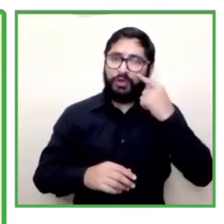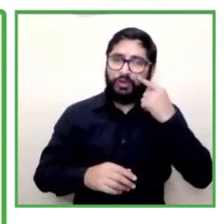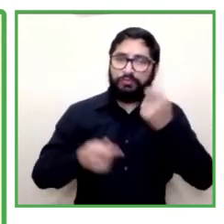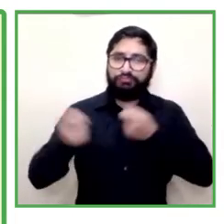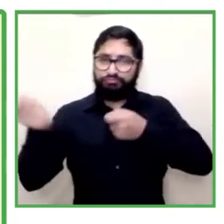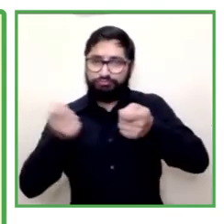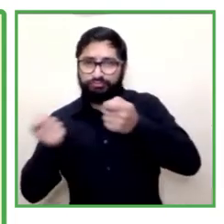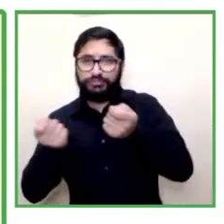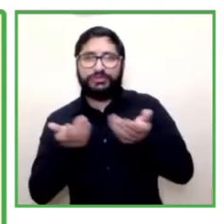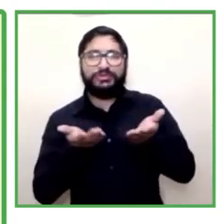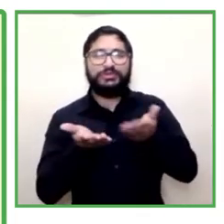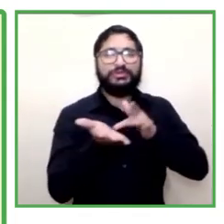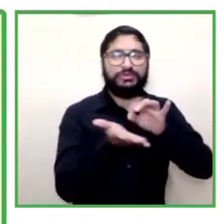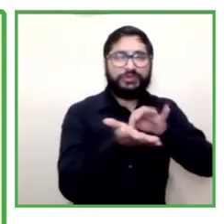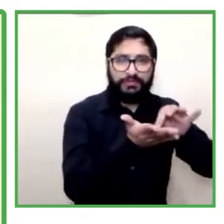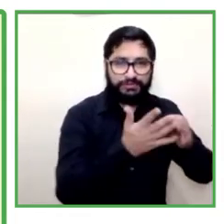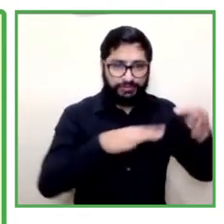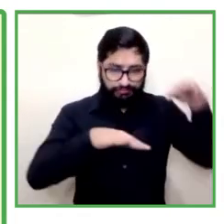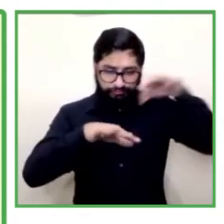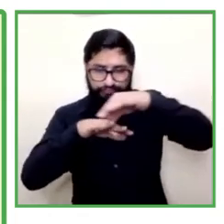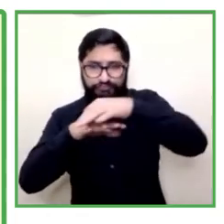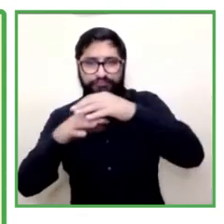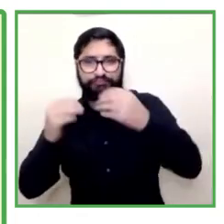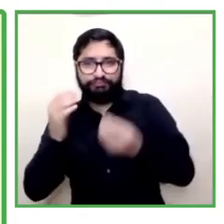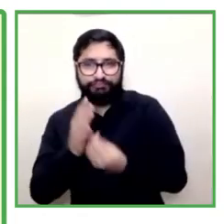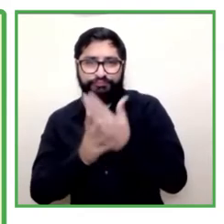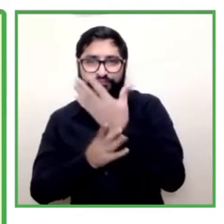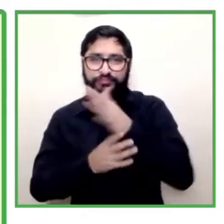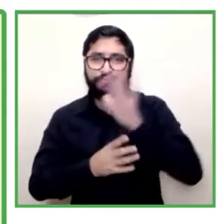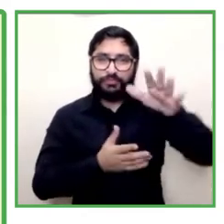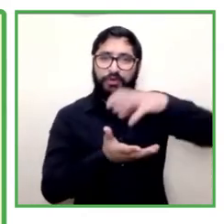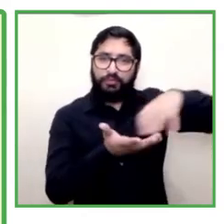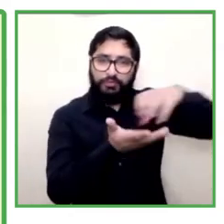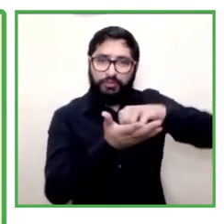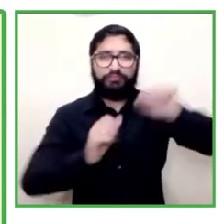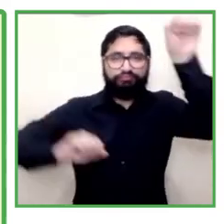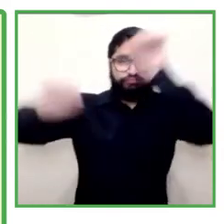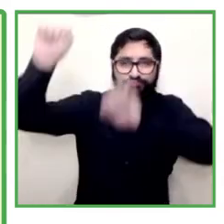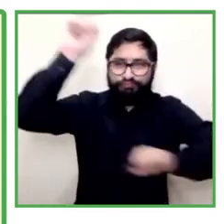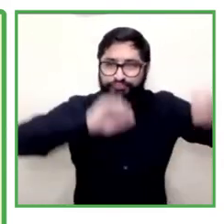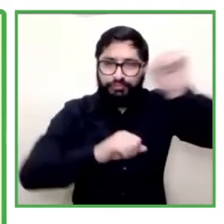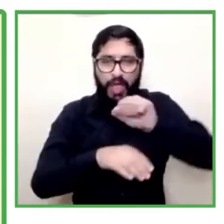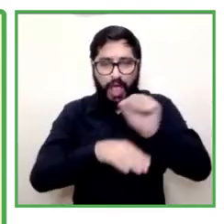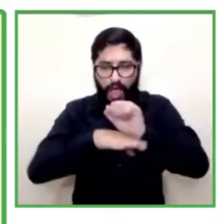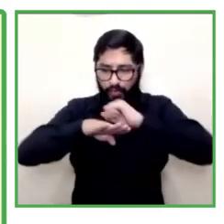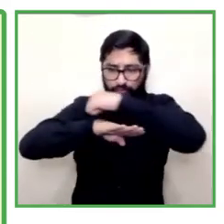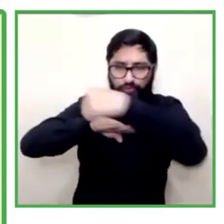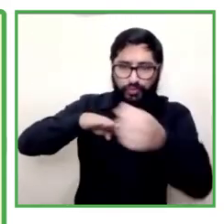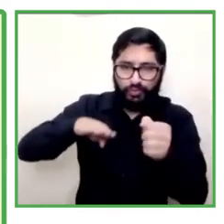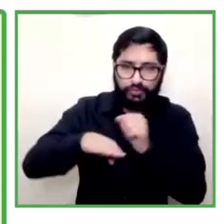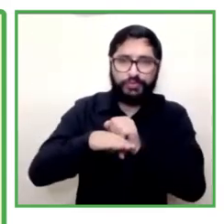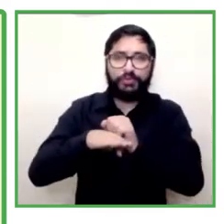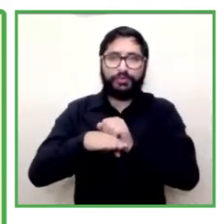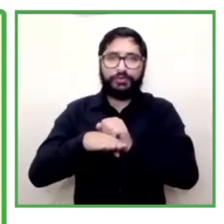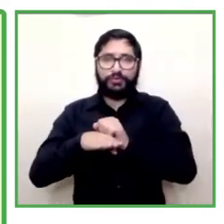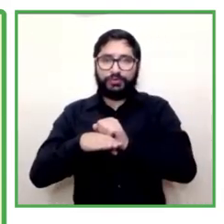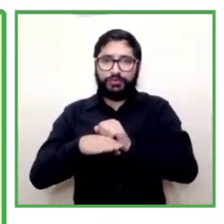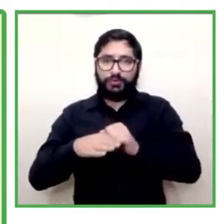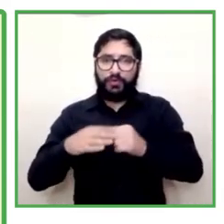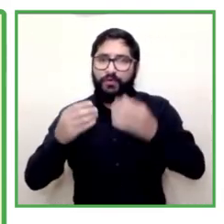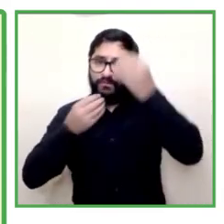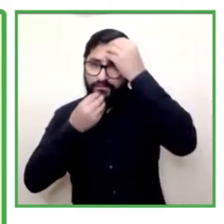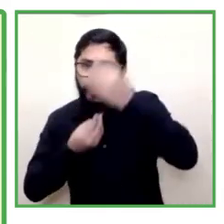services gardening services and different personal entrepreneurships you have to be